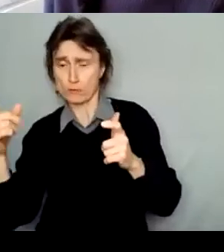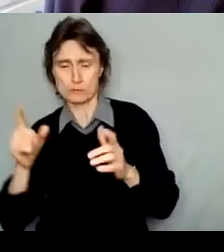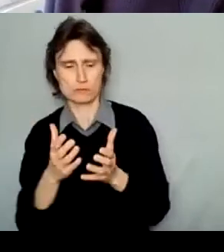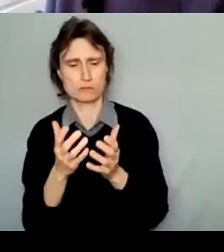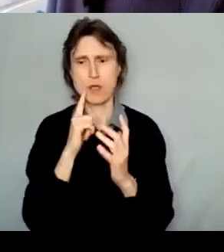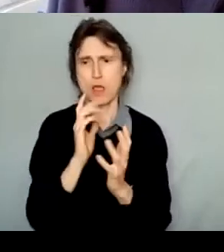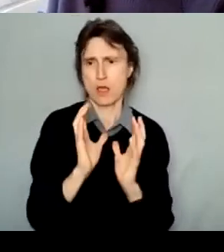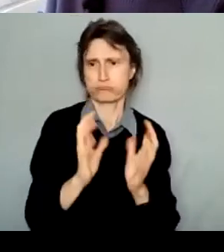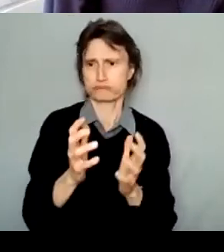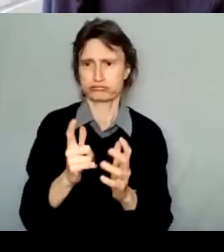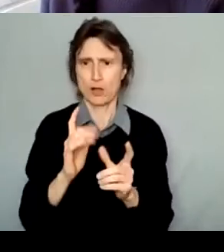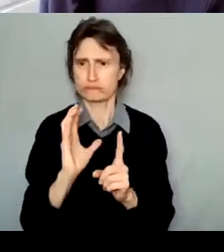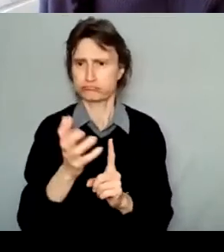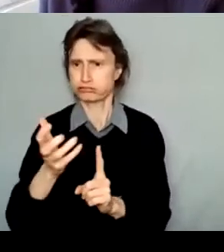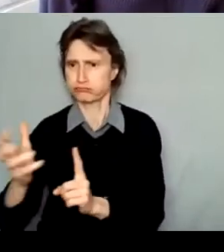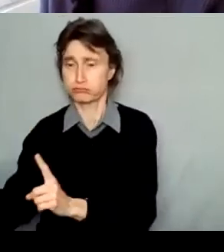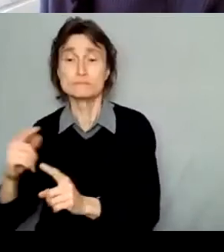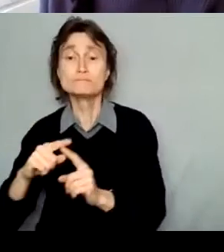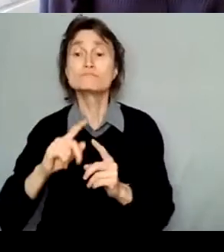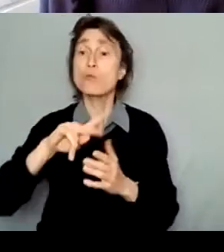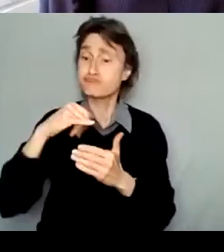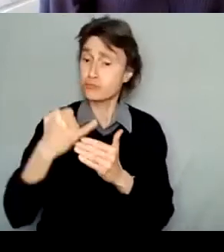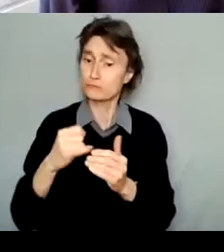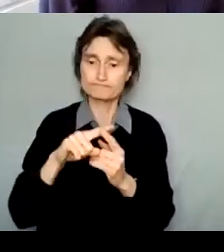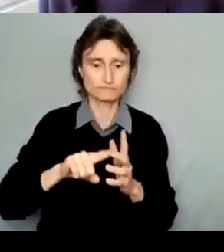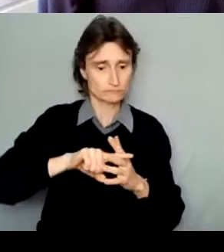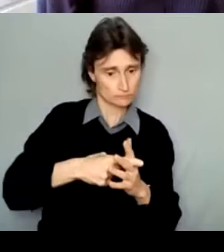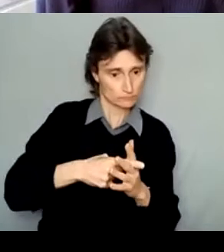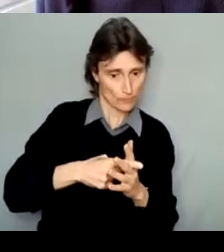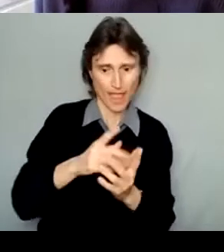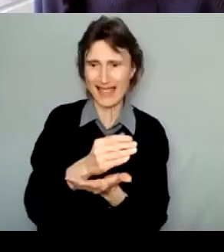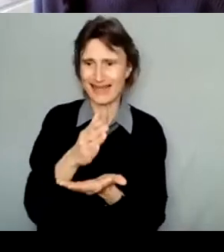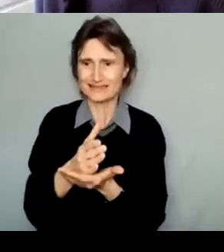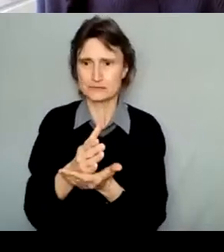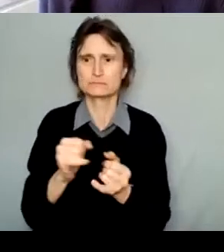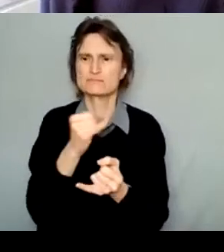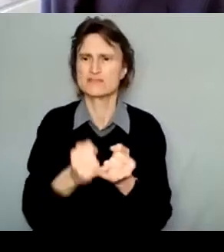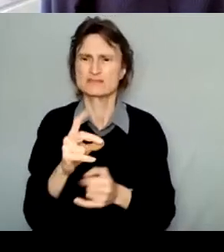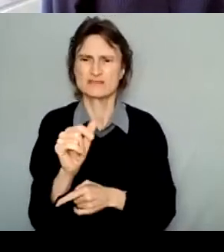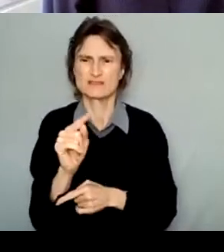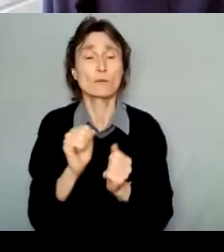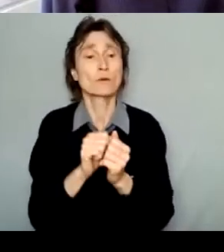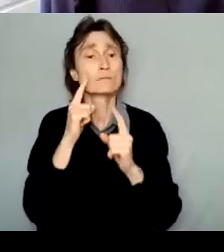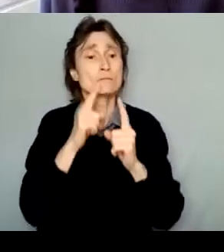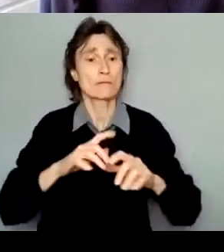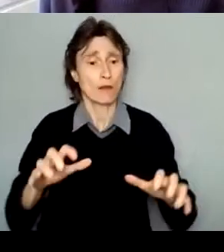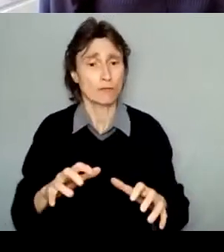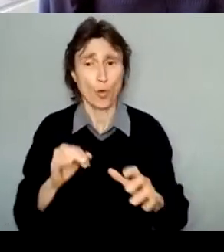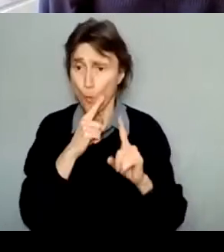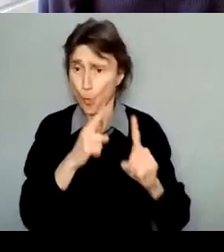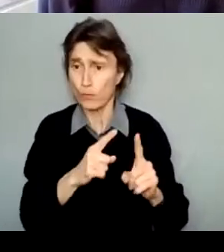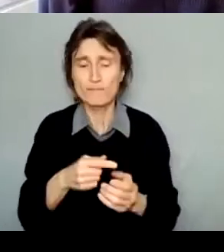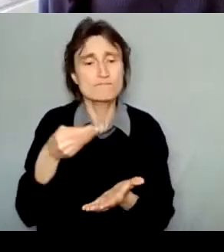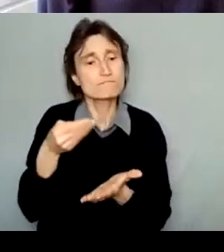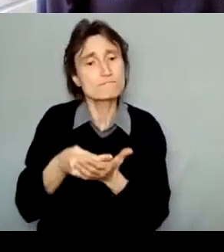have a clear start and end date with a specific set of activities and goals. Funds from this program may go